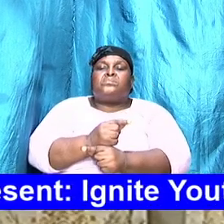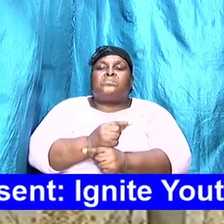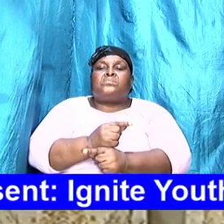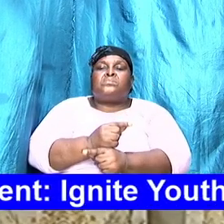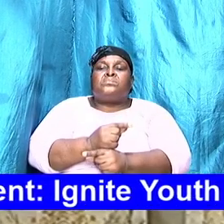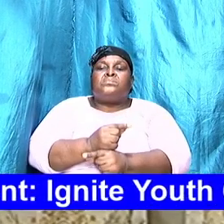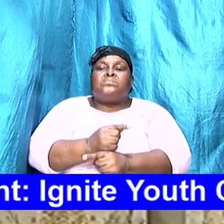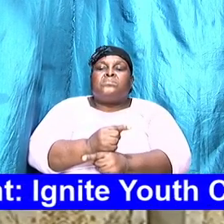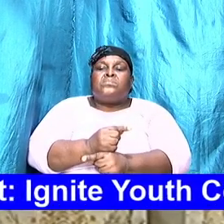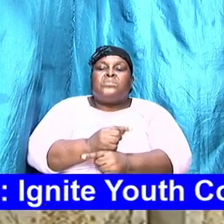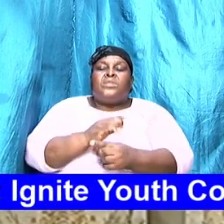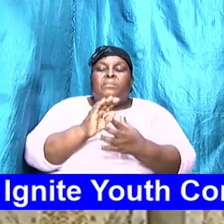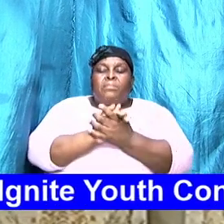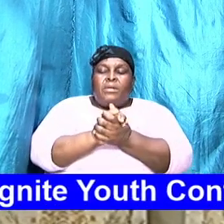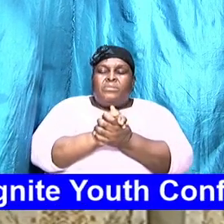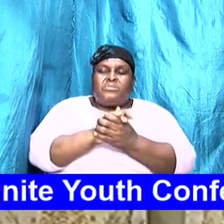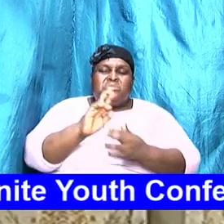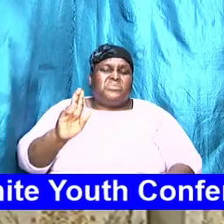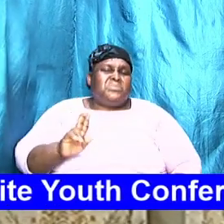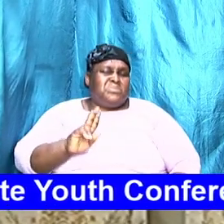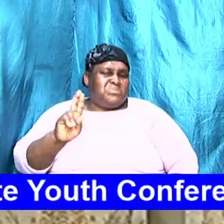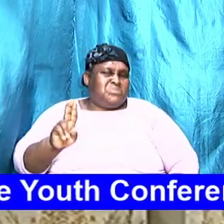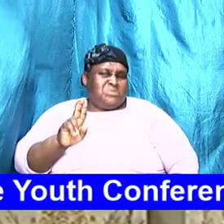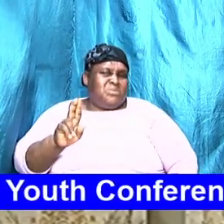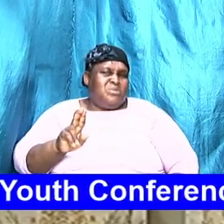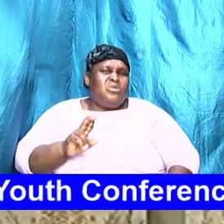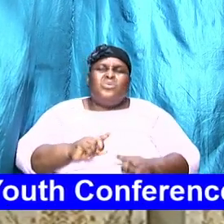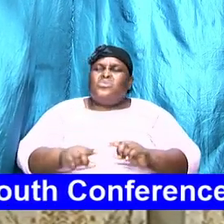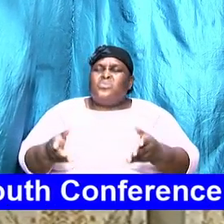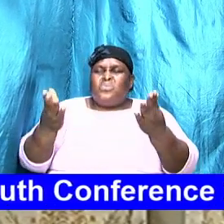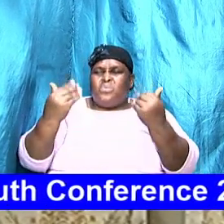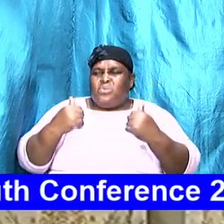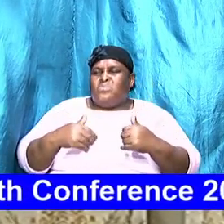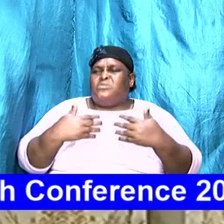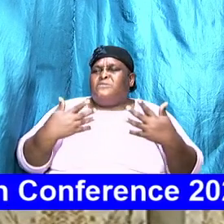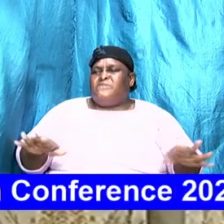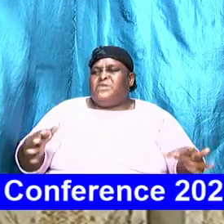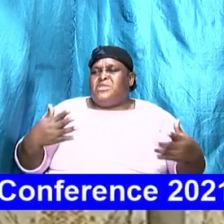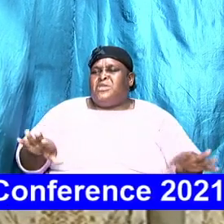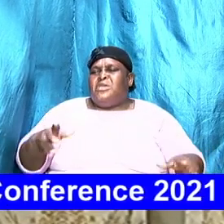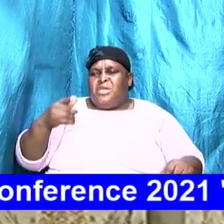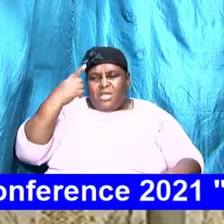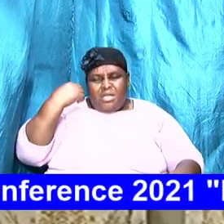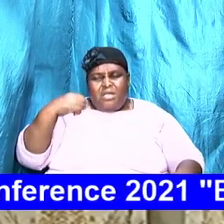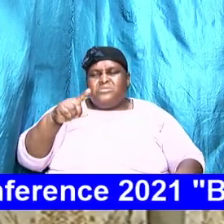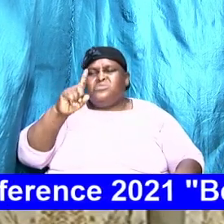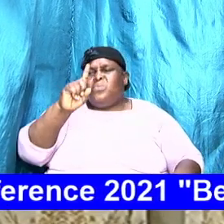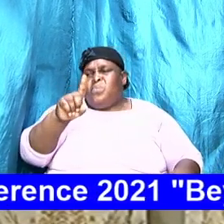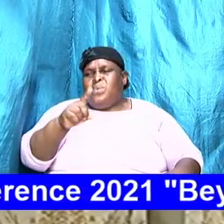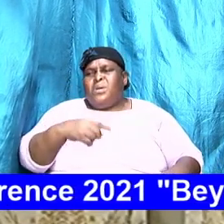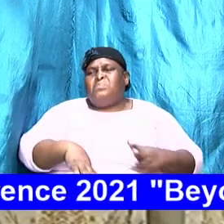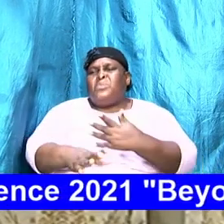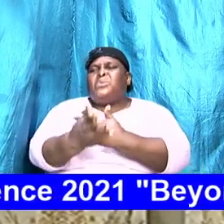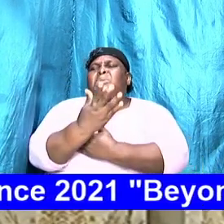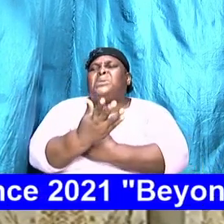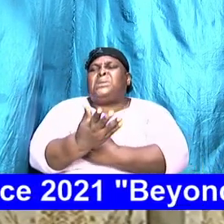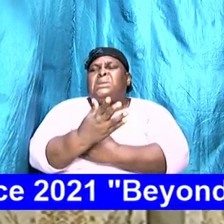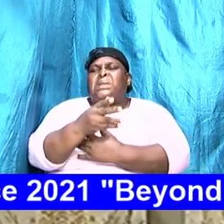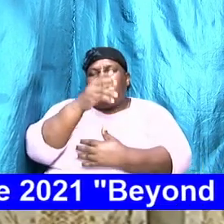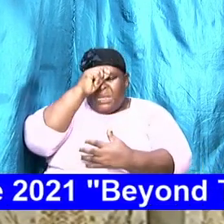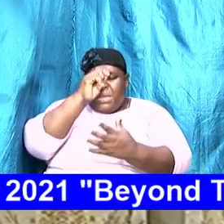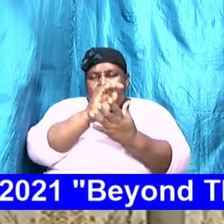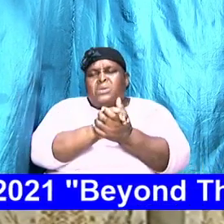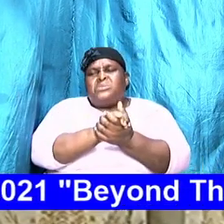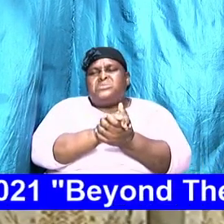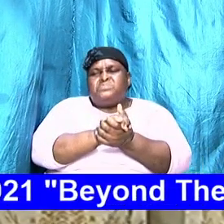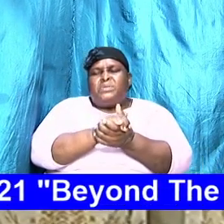usually does not come to an end. Because one morning, a husband